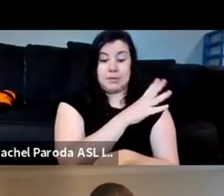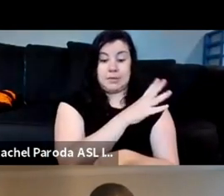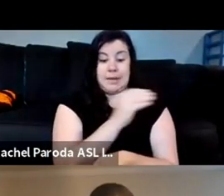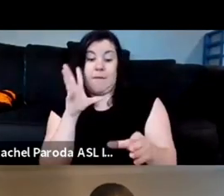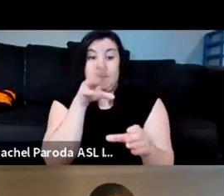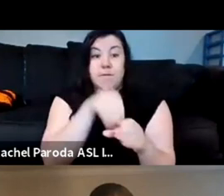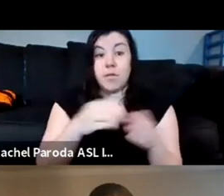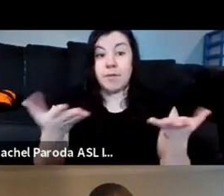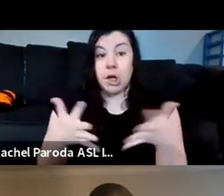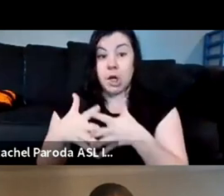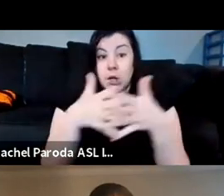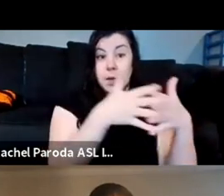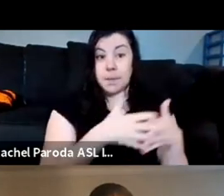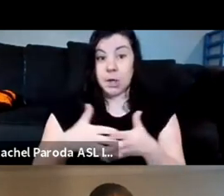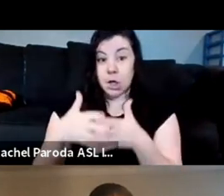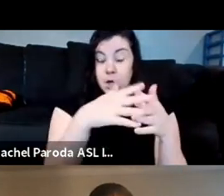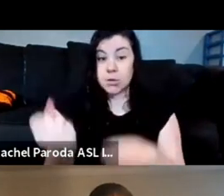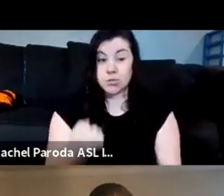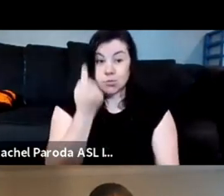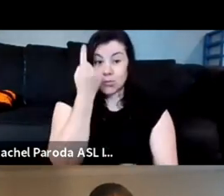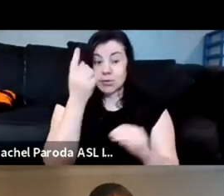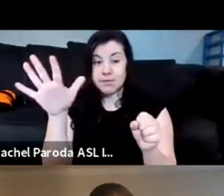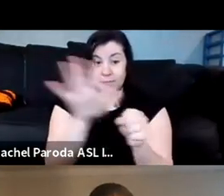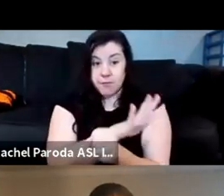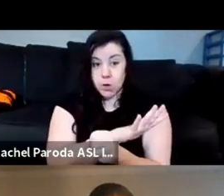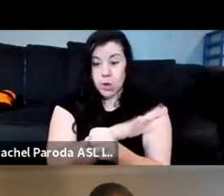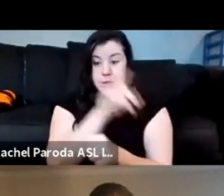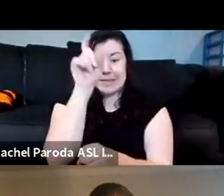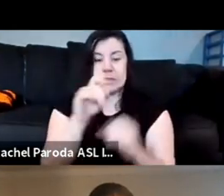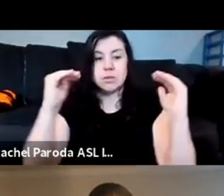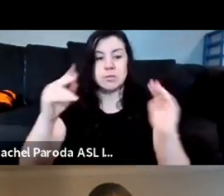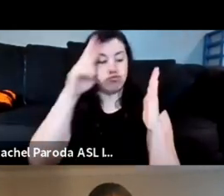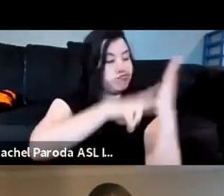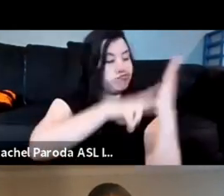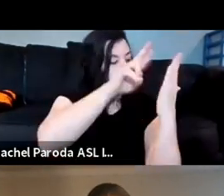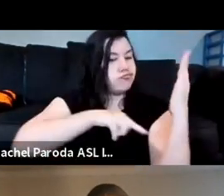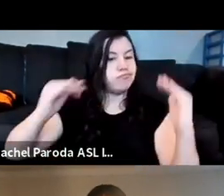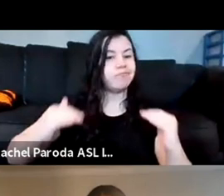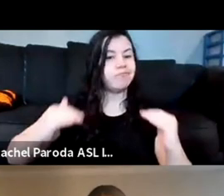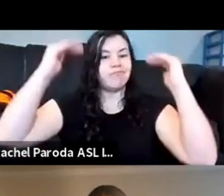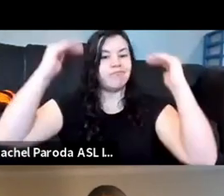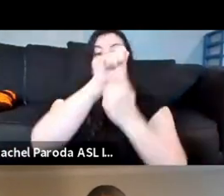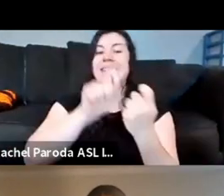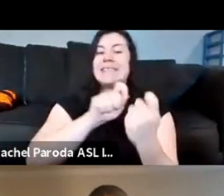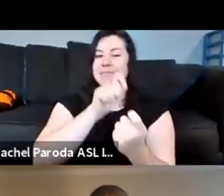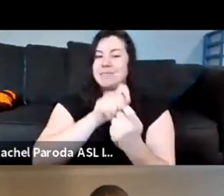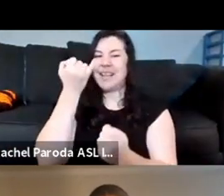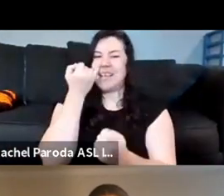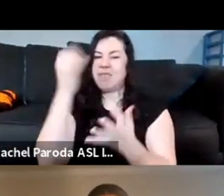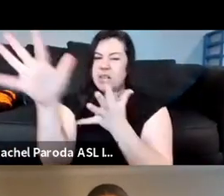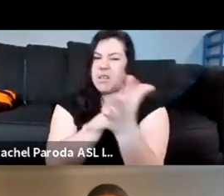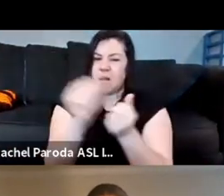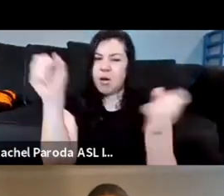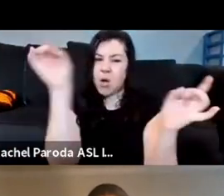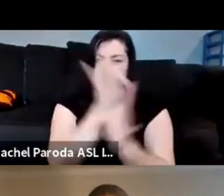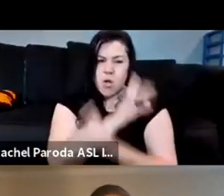an advanced state of visual literacy particularly during times during periods of turmoil today we've been with we've been able